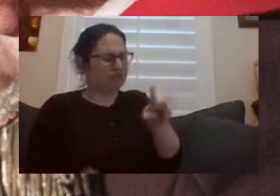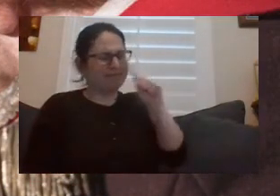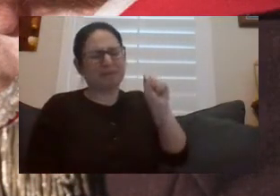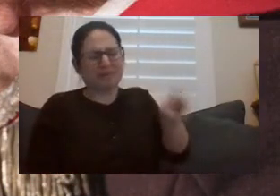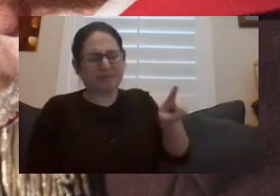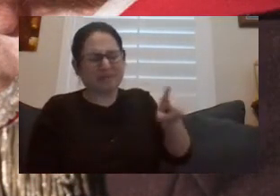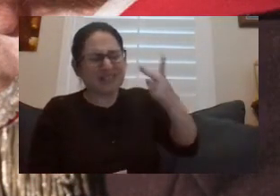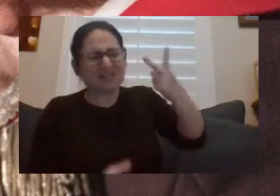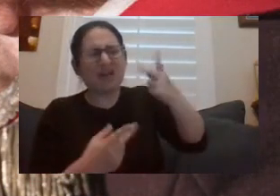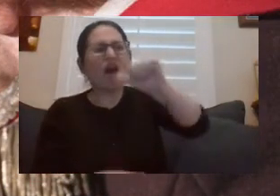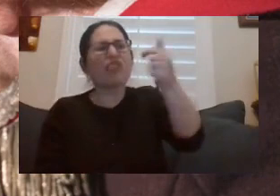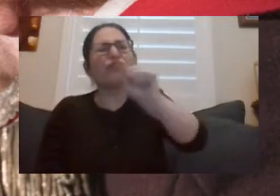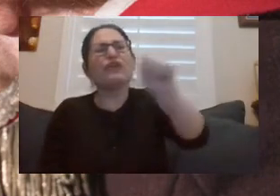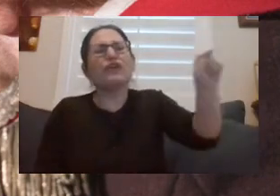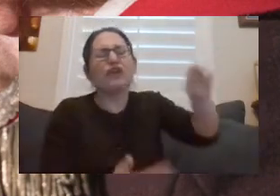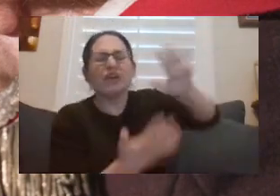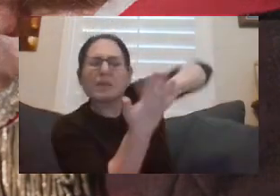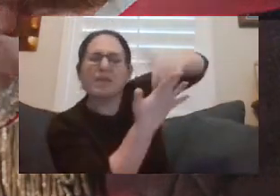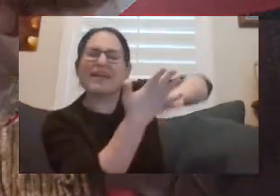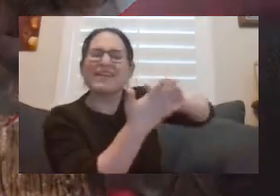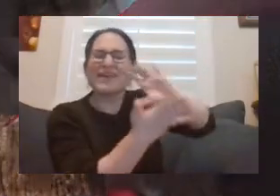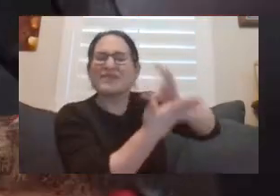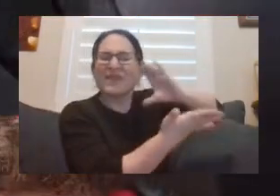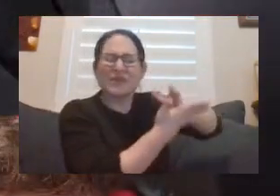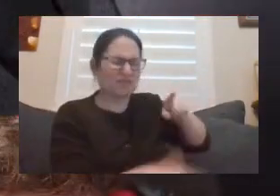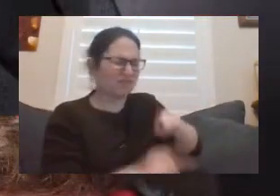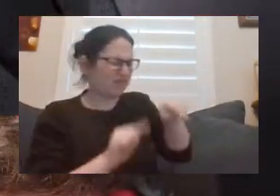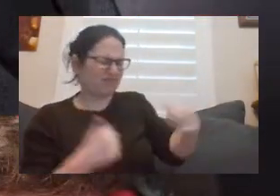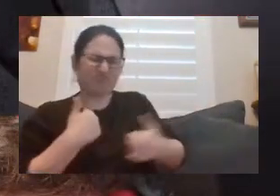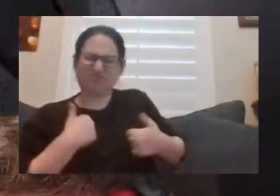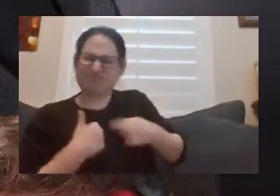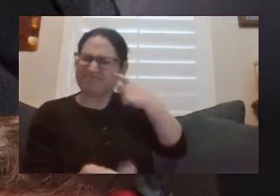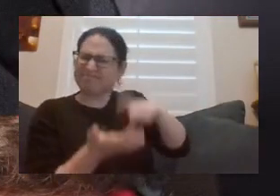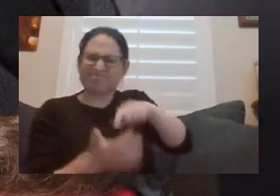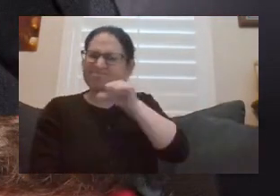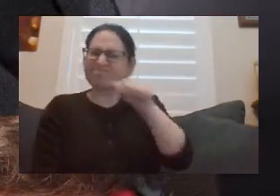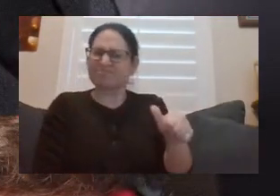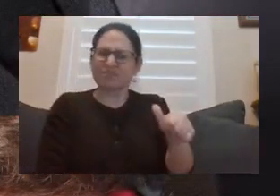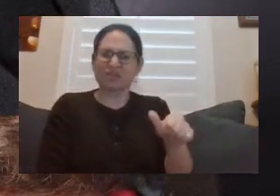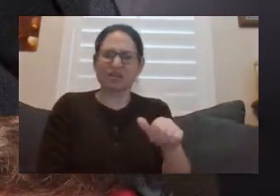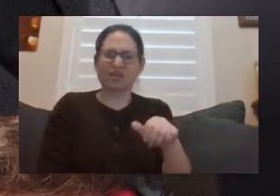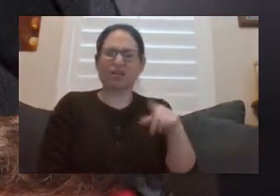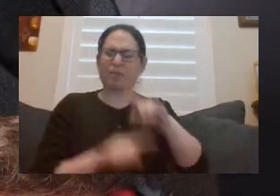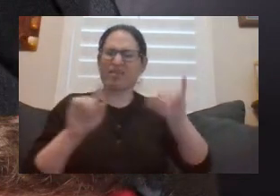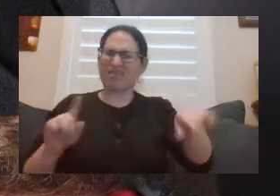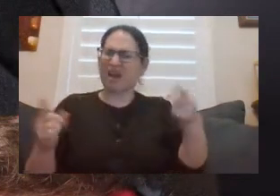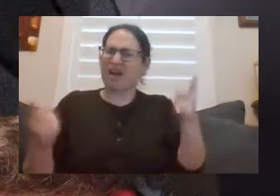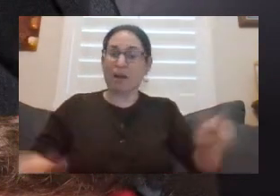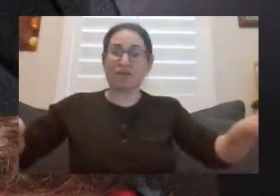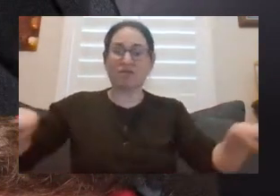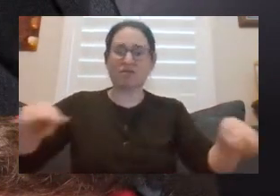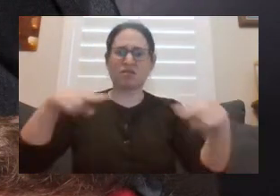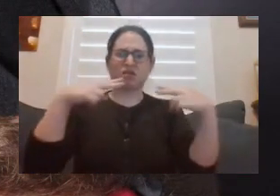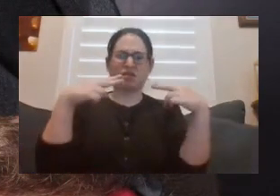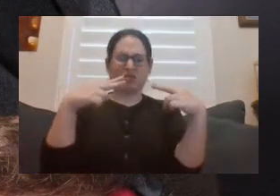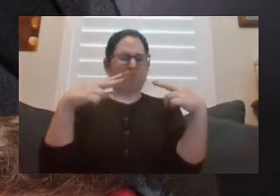but this soldier was unrecognizable to him. Time seems to have stopped as their eyes meet in our tableau, and